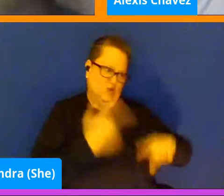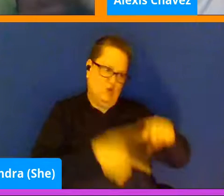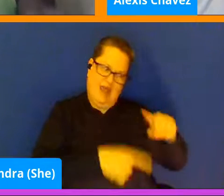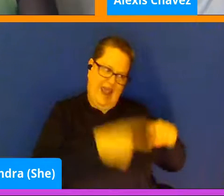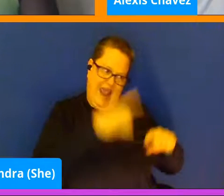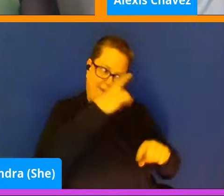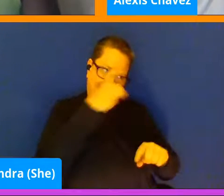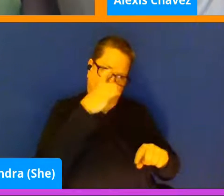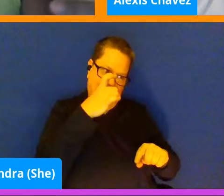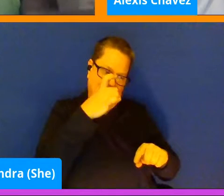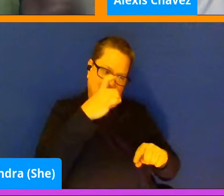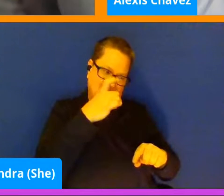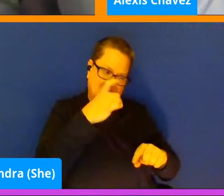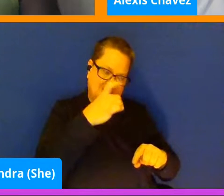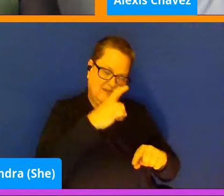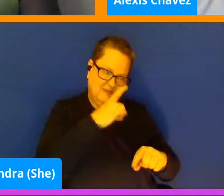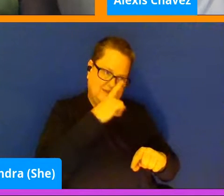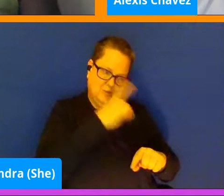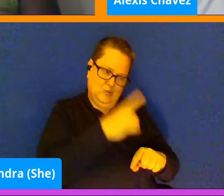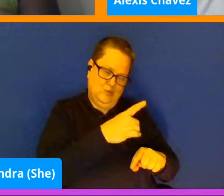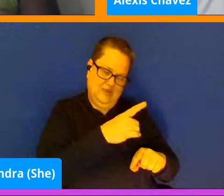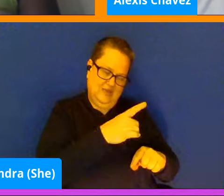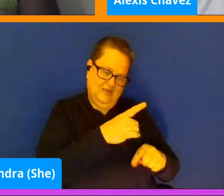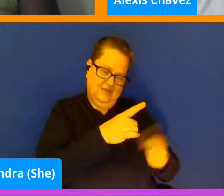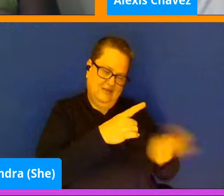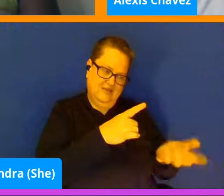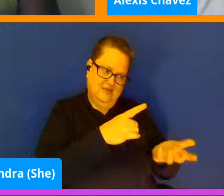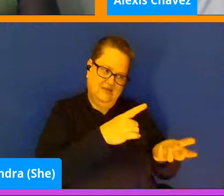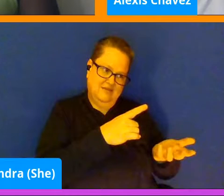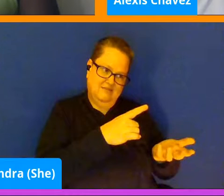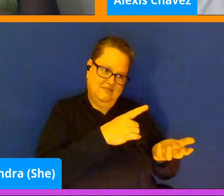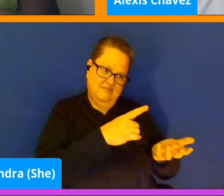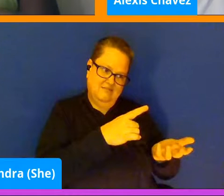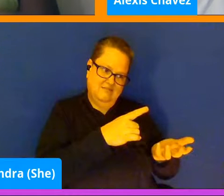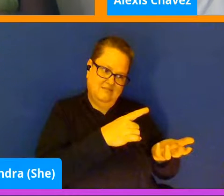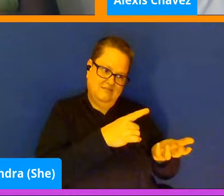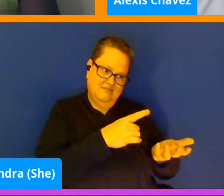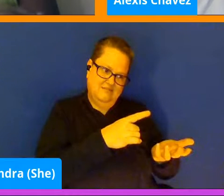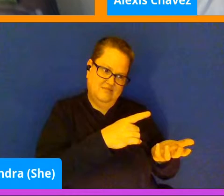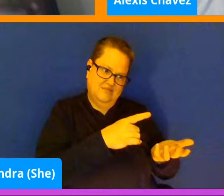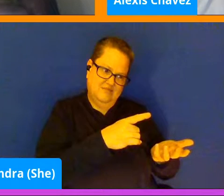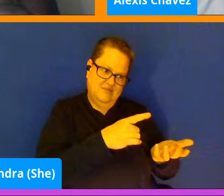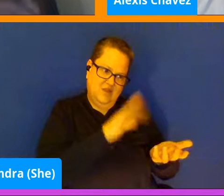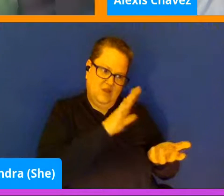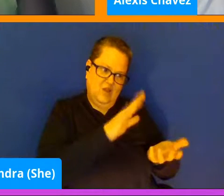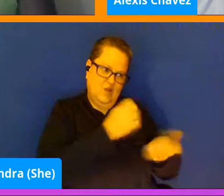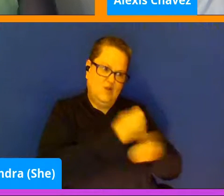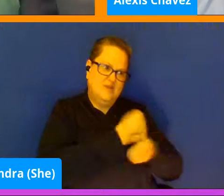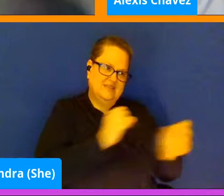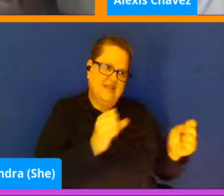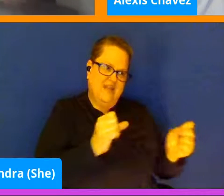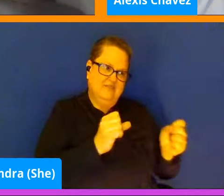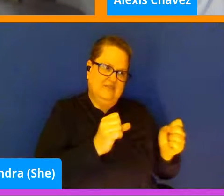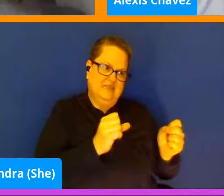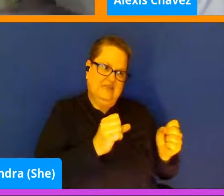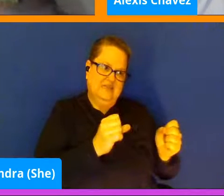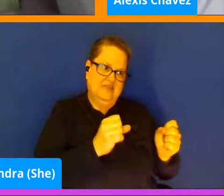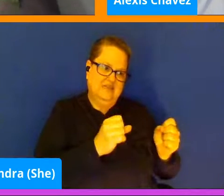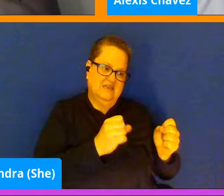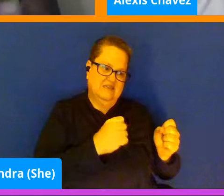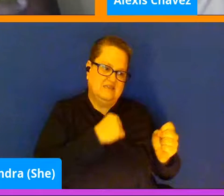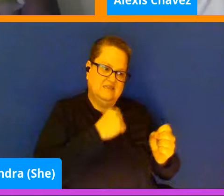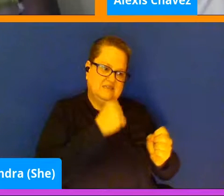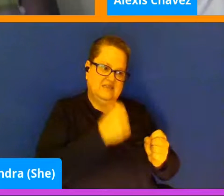the reality is, is that, you know, your safety could be compromised for one reason or another.